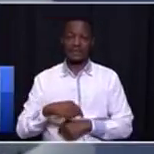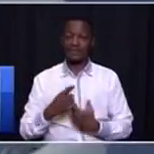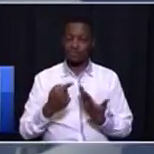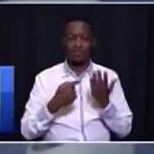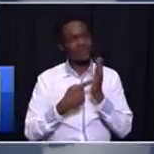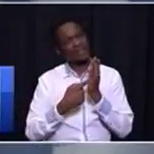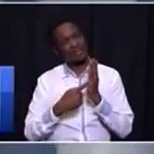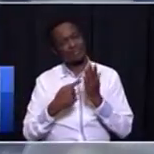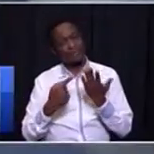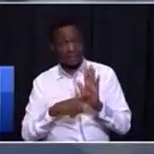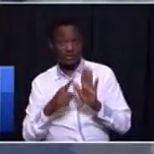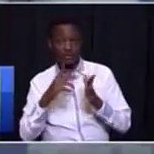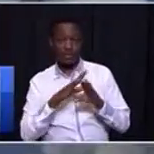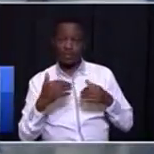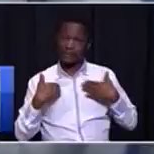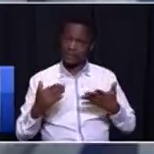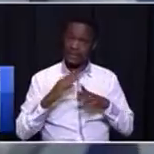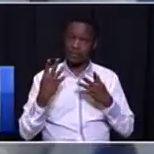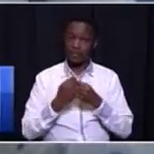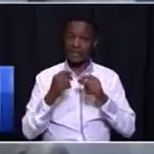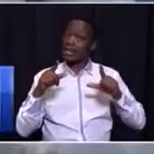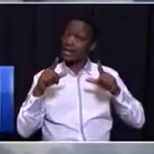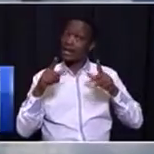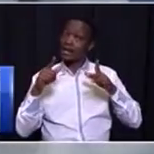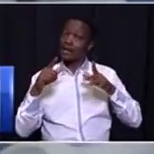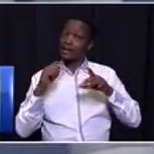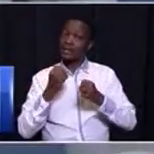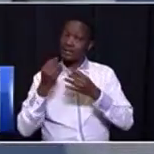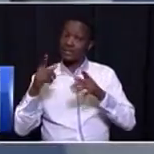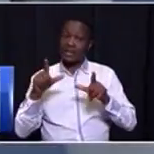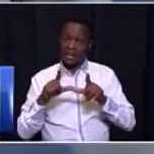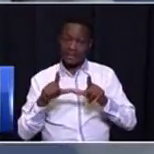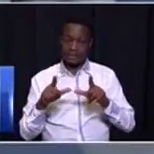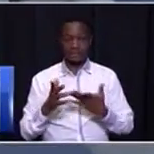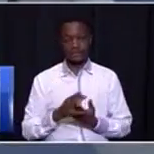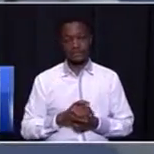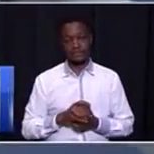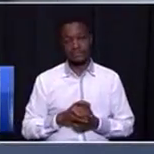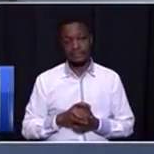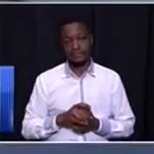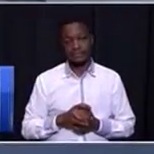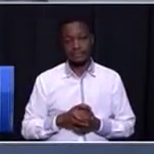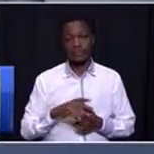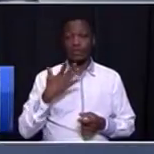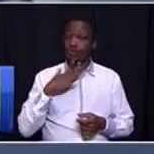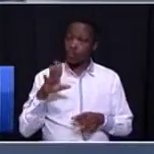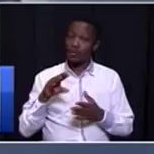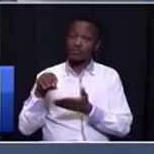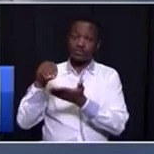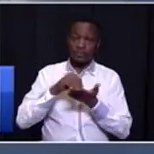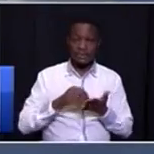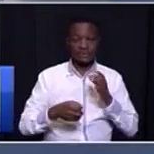already started with the licensing. We want to bring some of the areas in this payment.